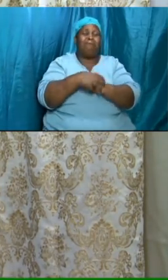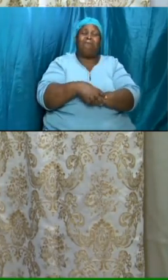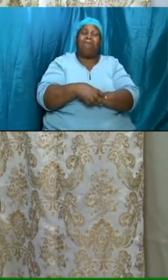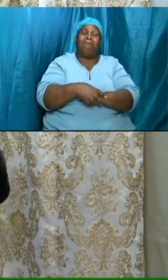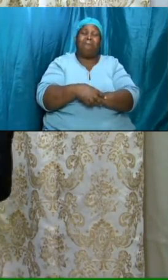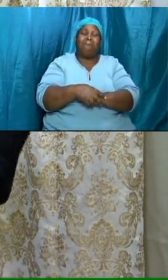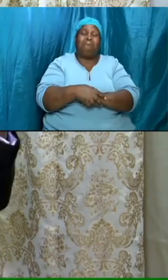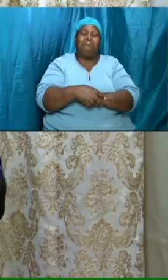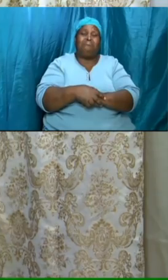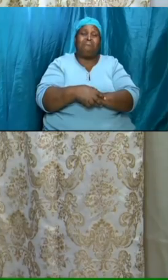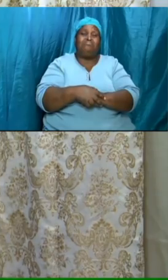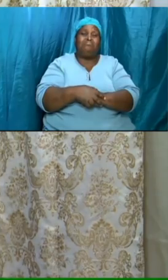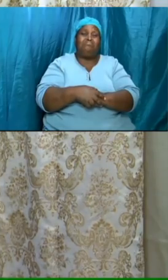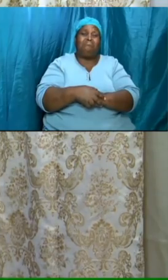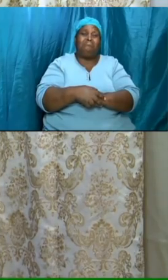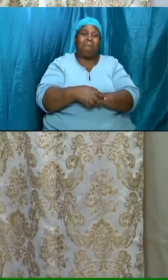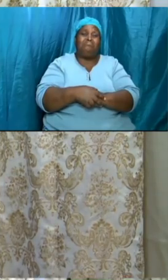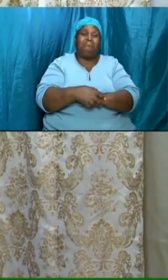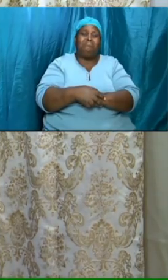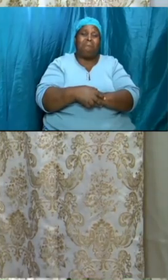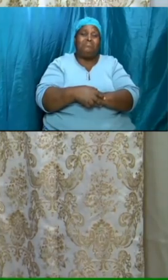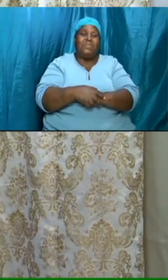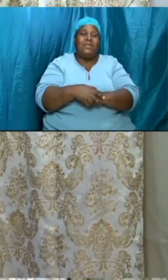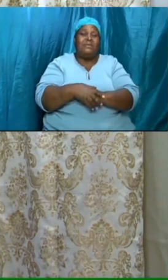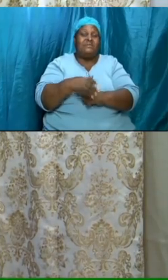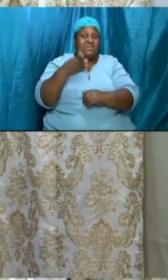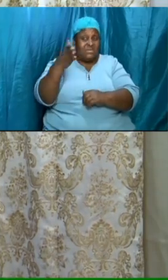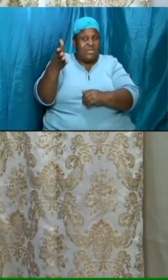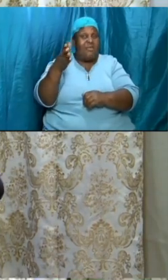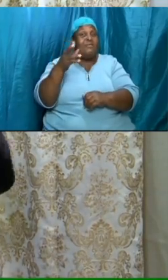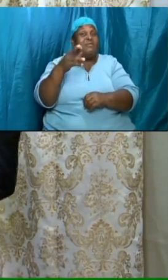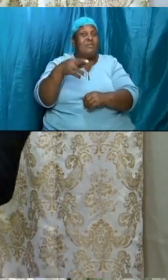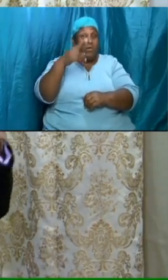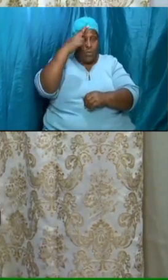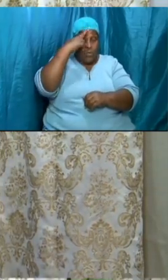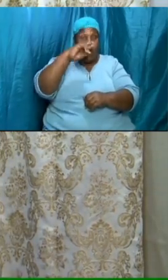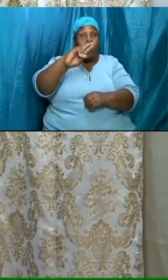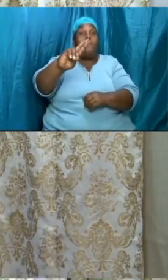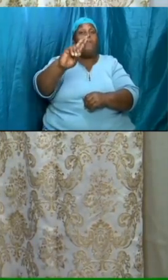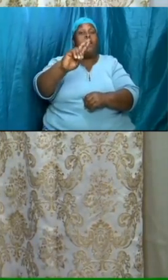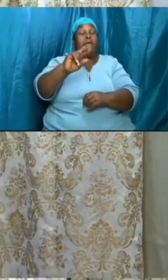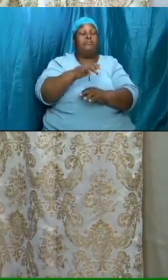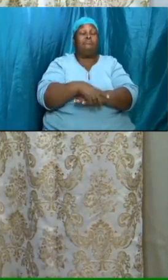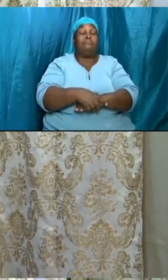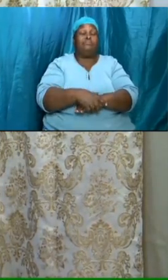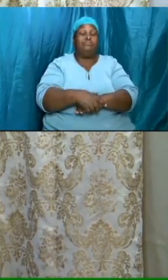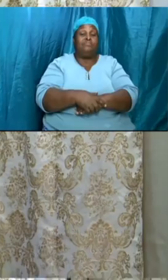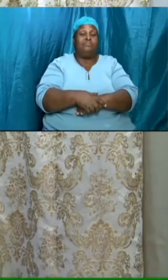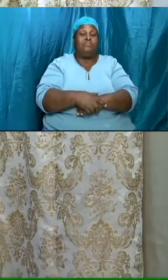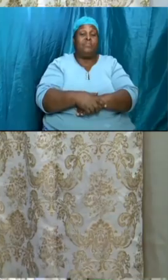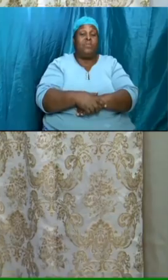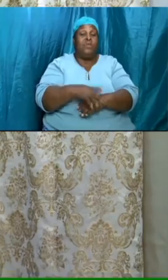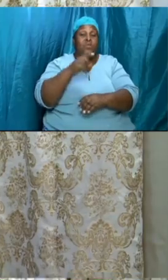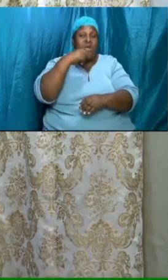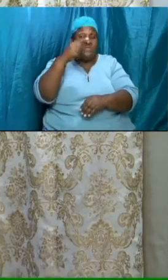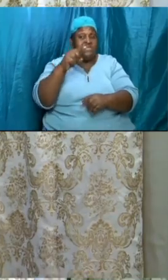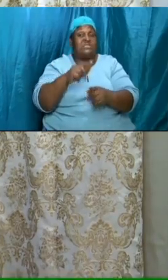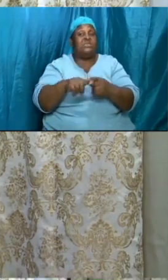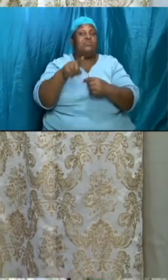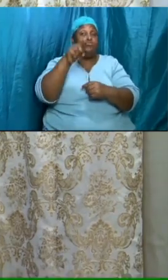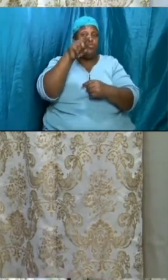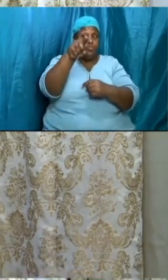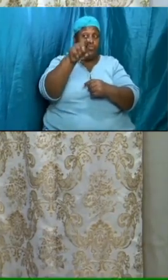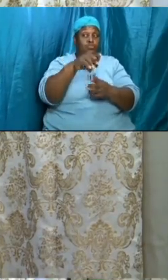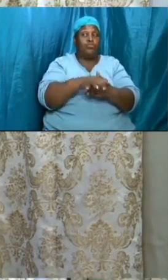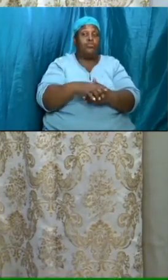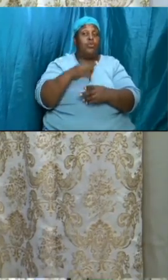corinthians look back at the session last week it is there in the book of romans look back at the slides last week and we have sent them to you we